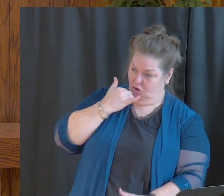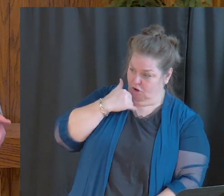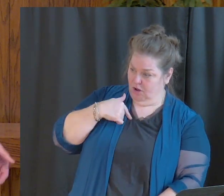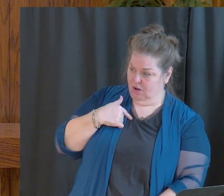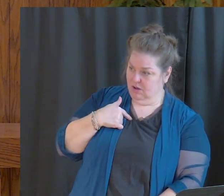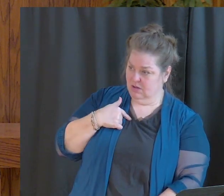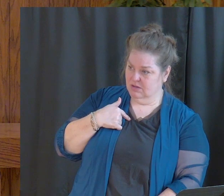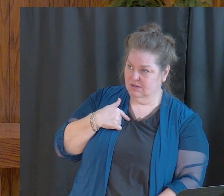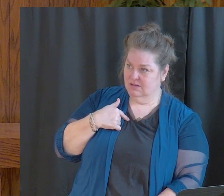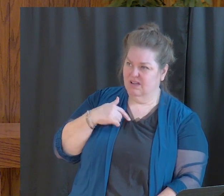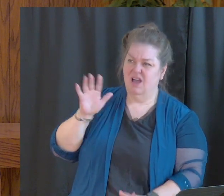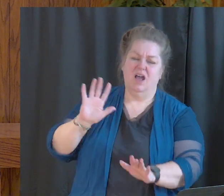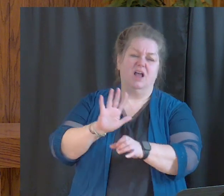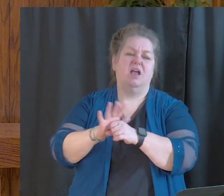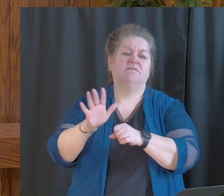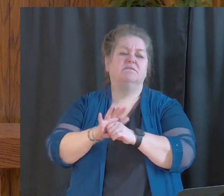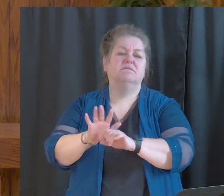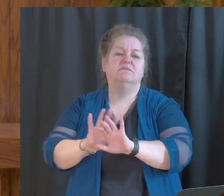it's enough.